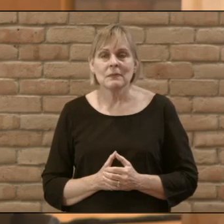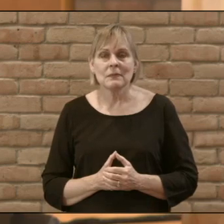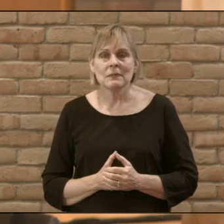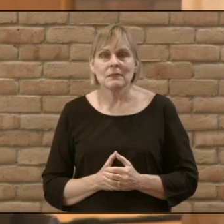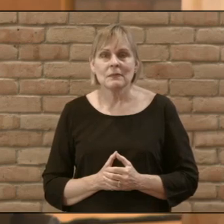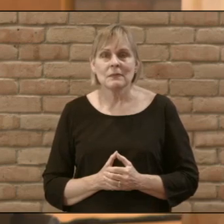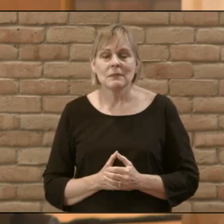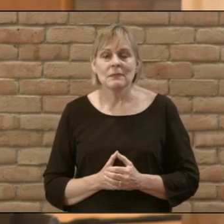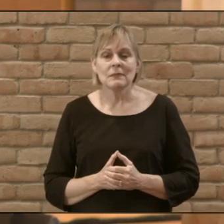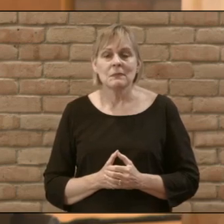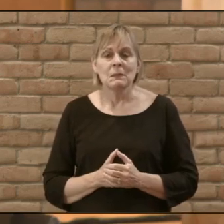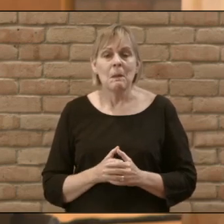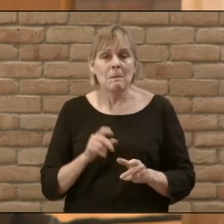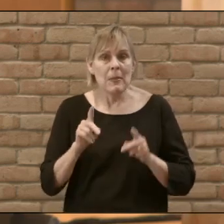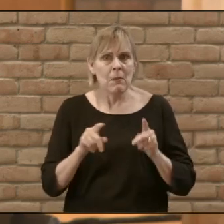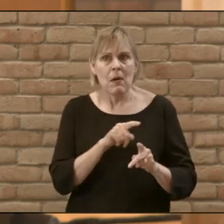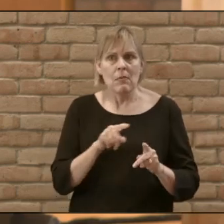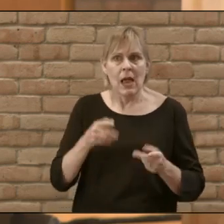don't know you